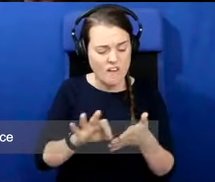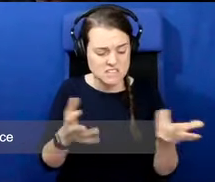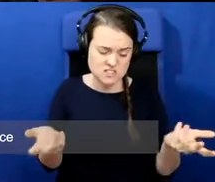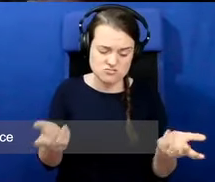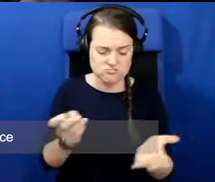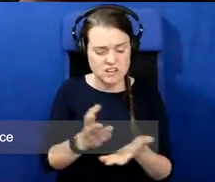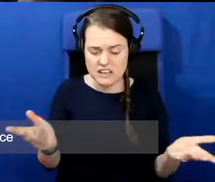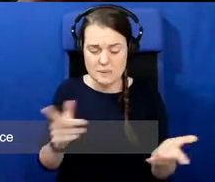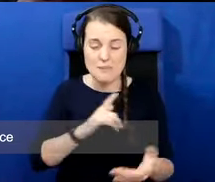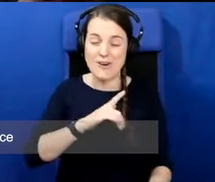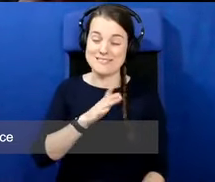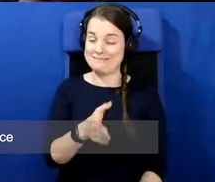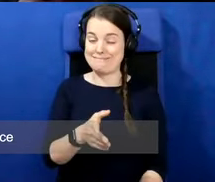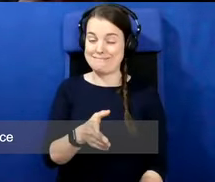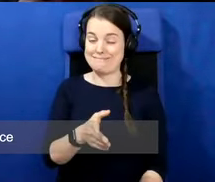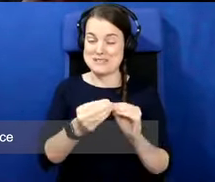much difference.